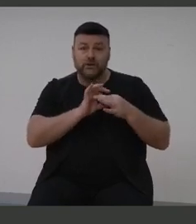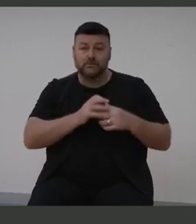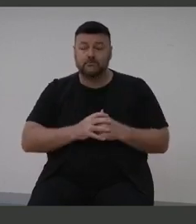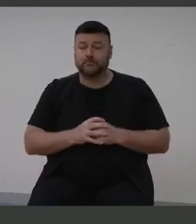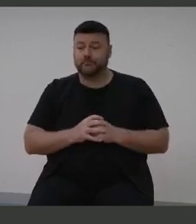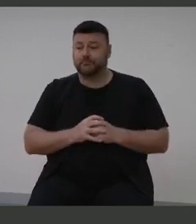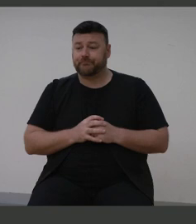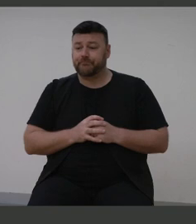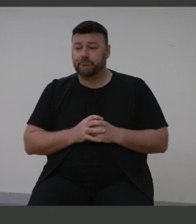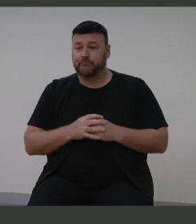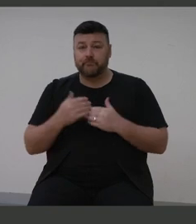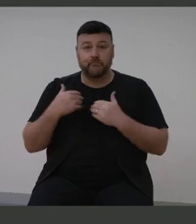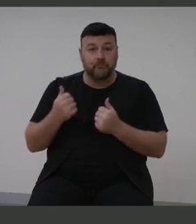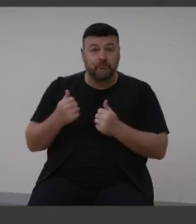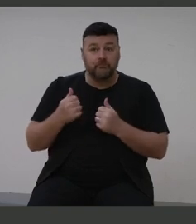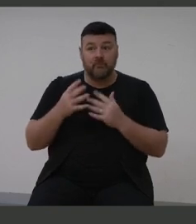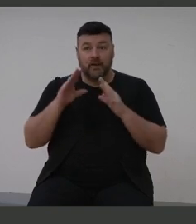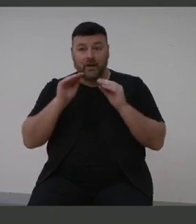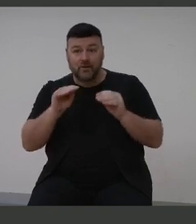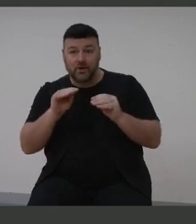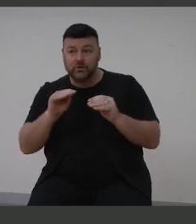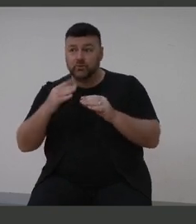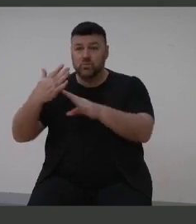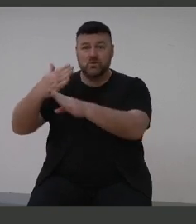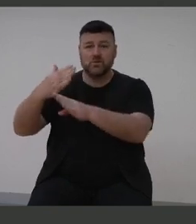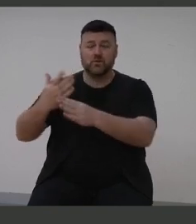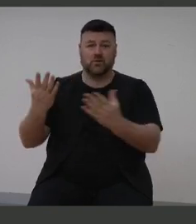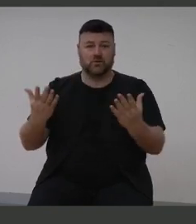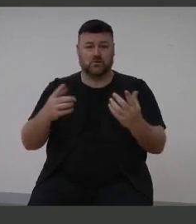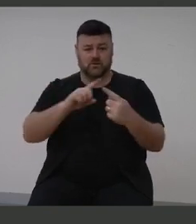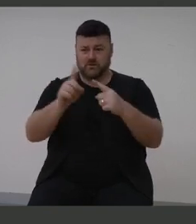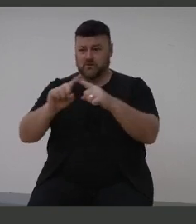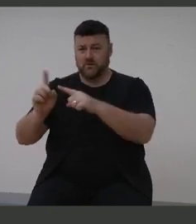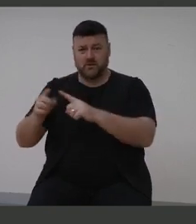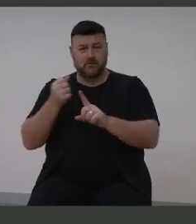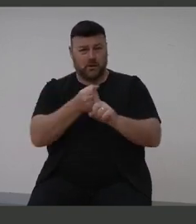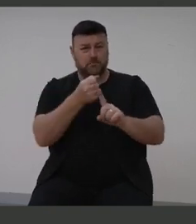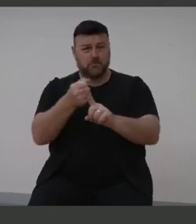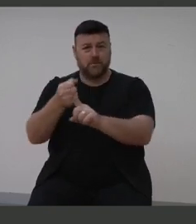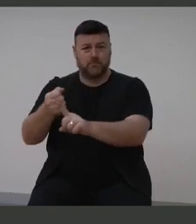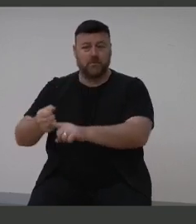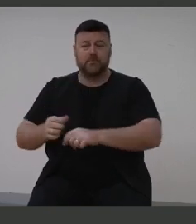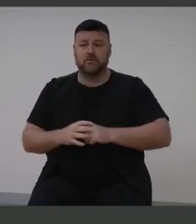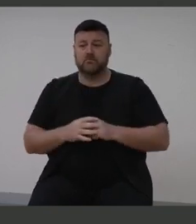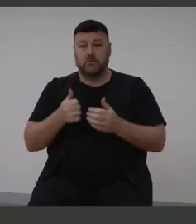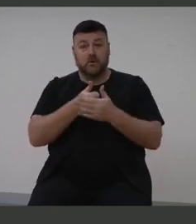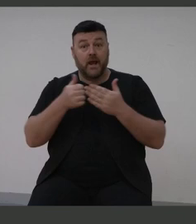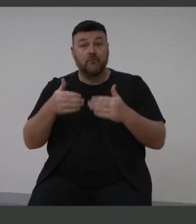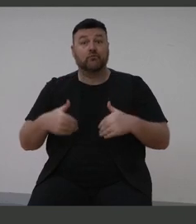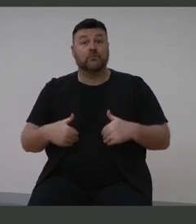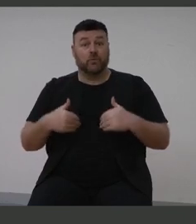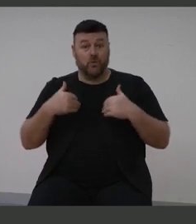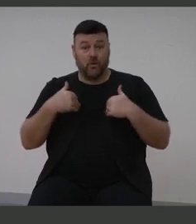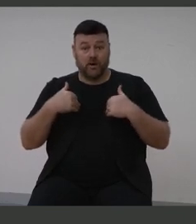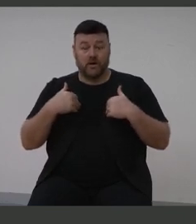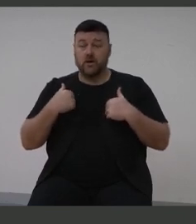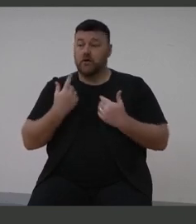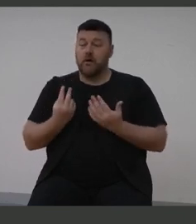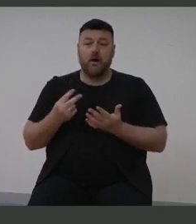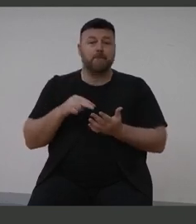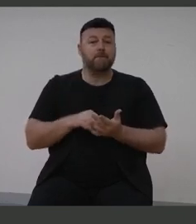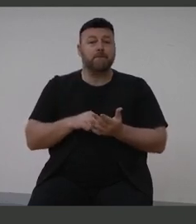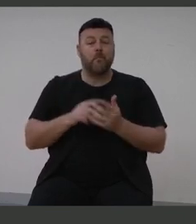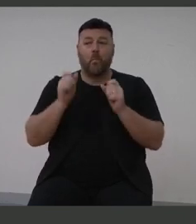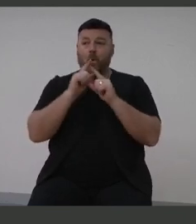and employment. Every morning I and millions of us often wake up